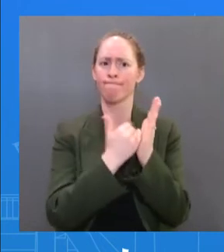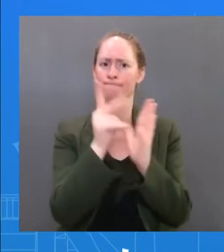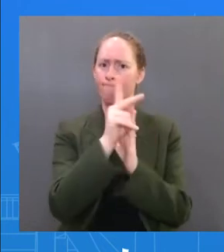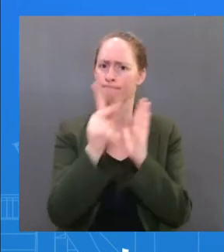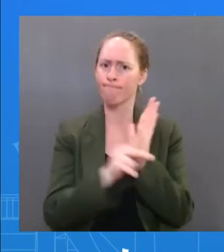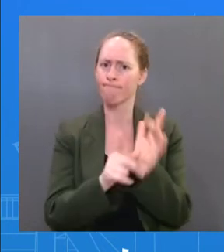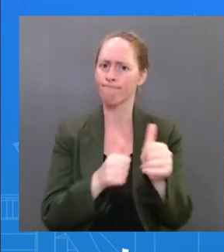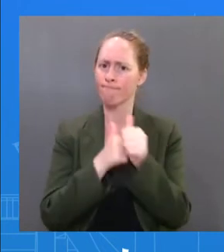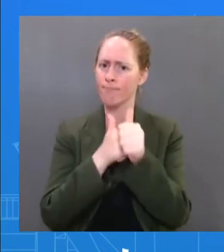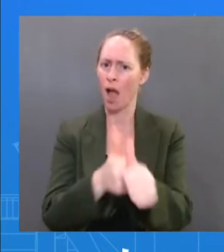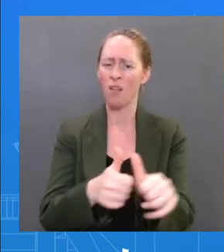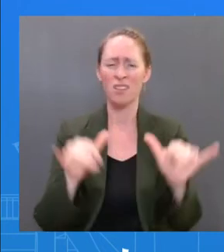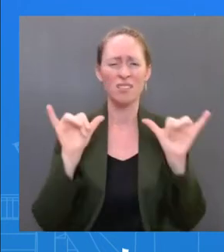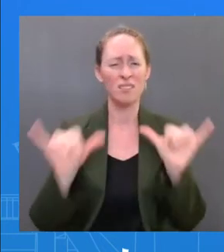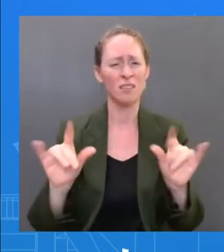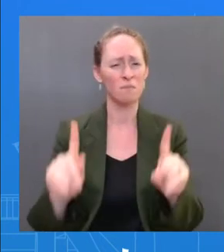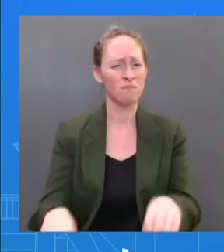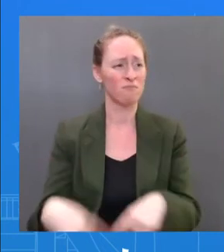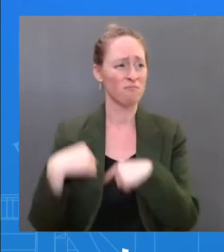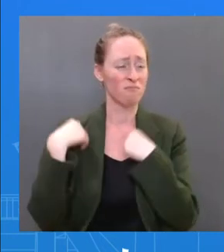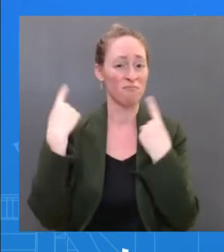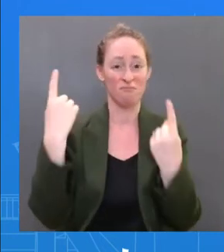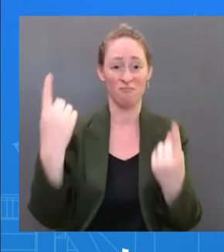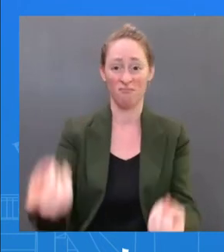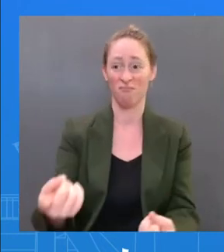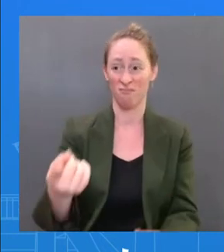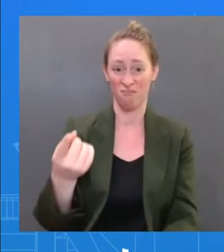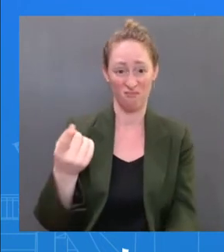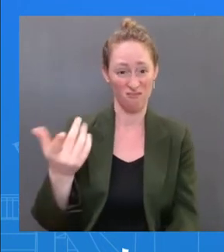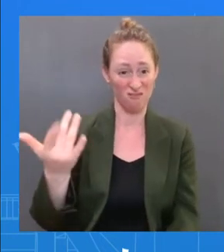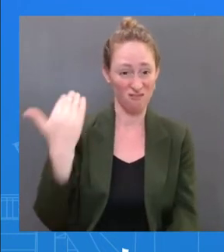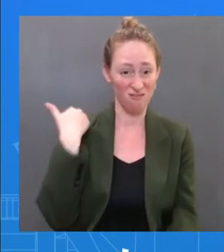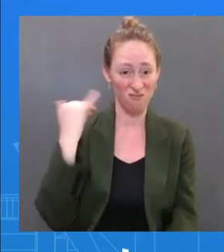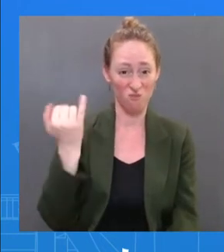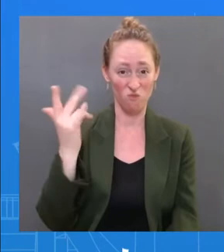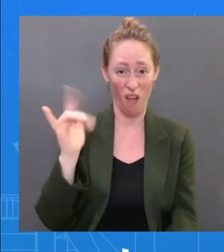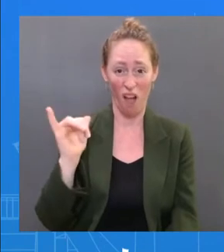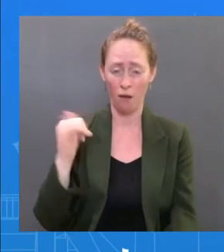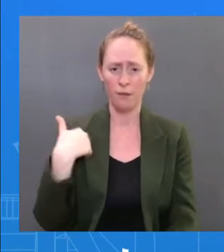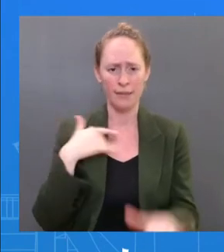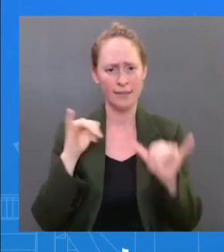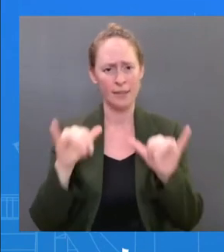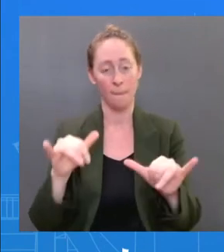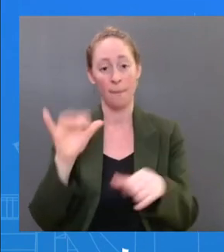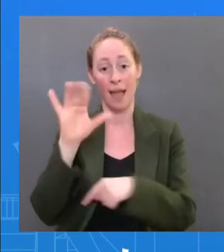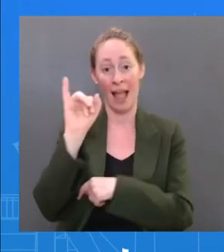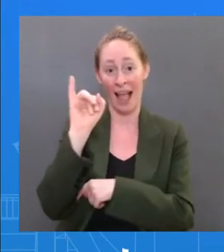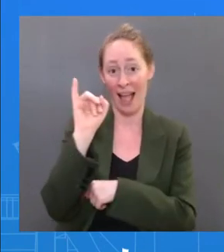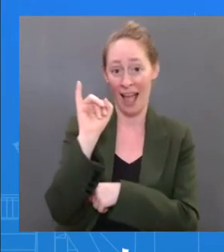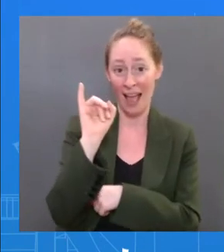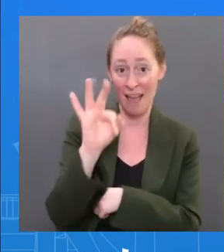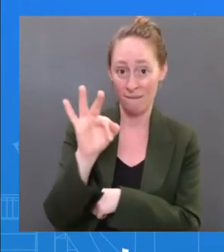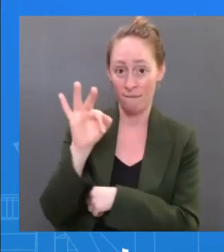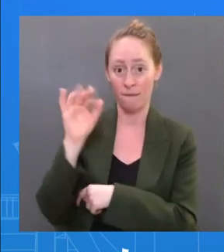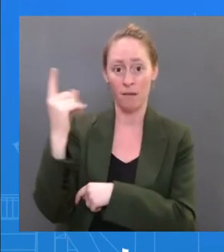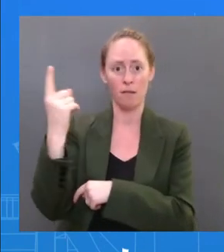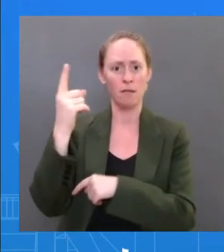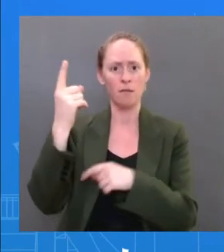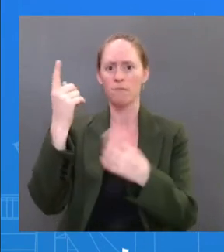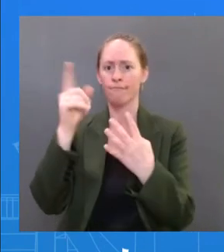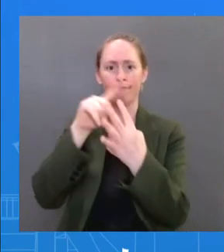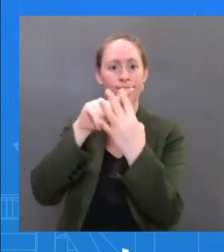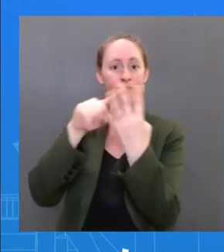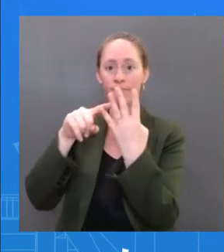one of the four principles is a close contact of a staff who tested positive as defined by the CDC.